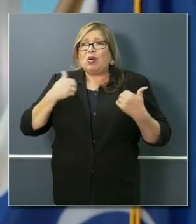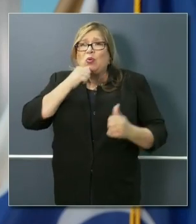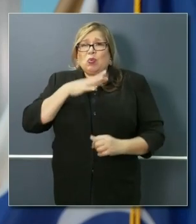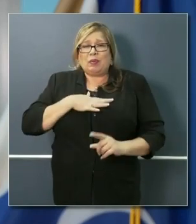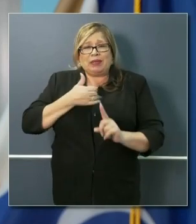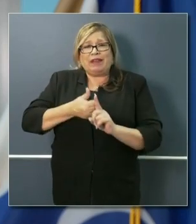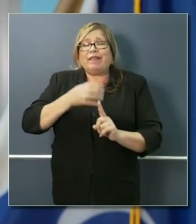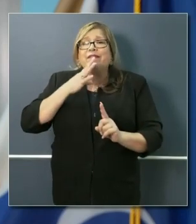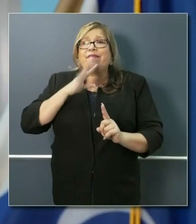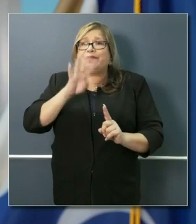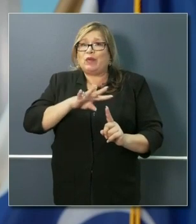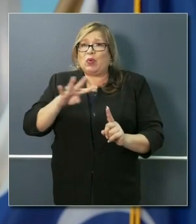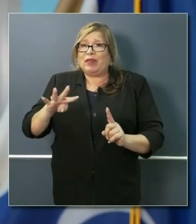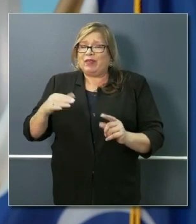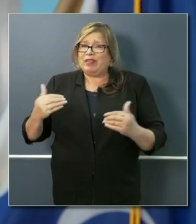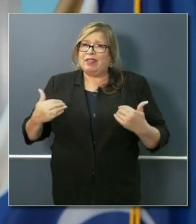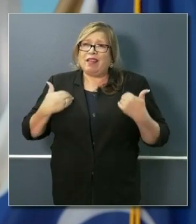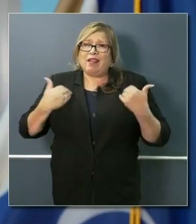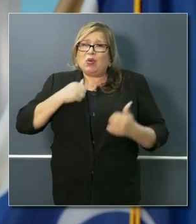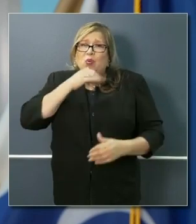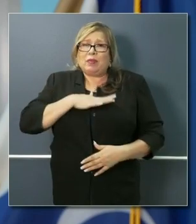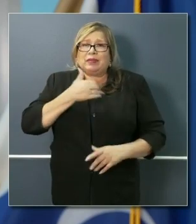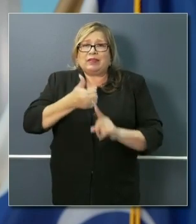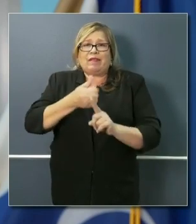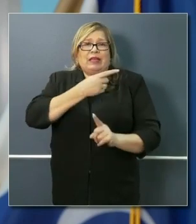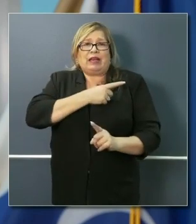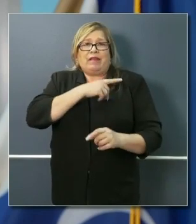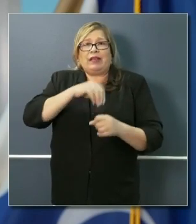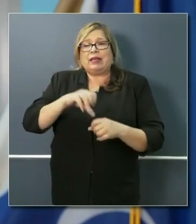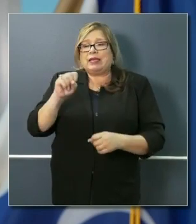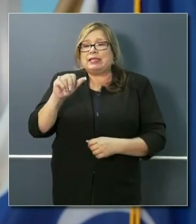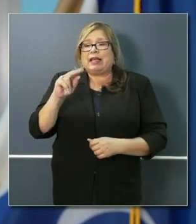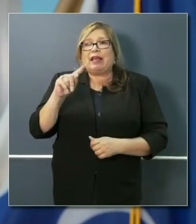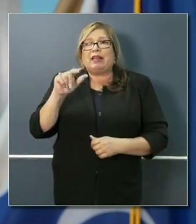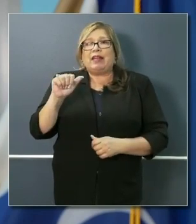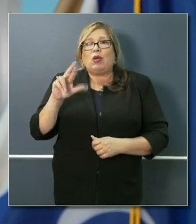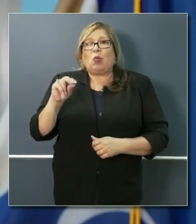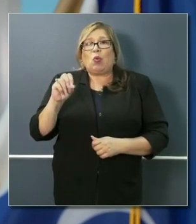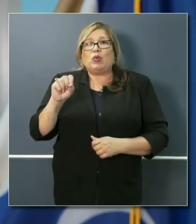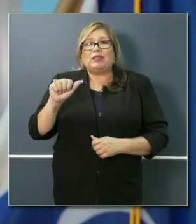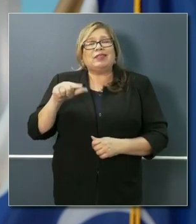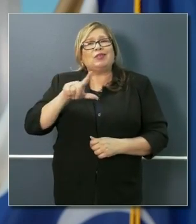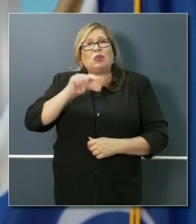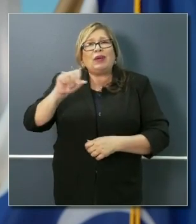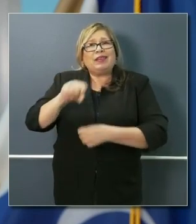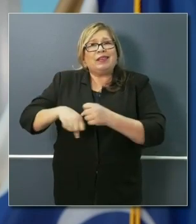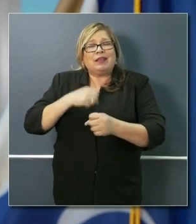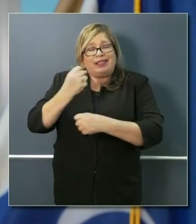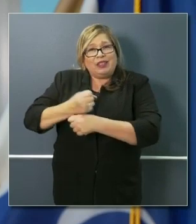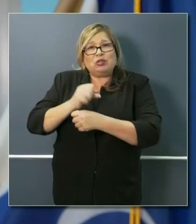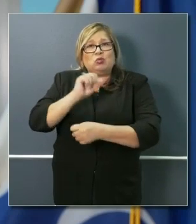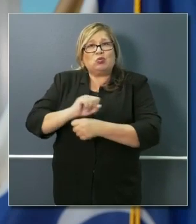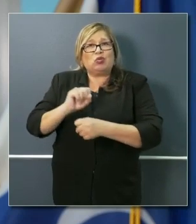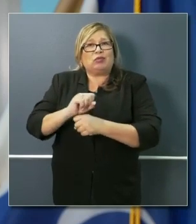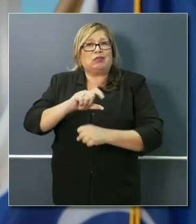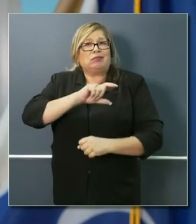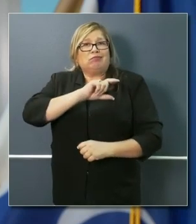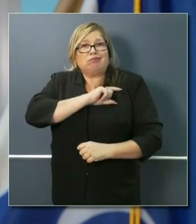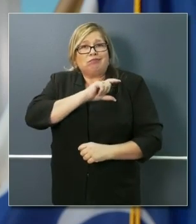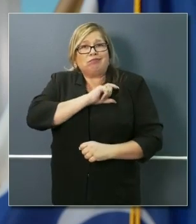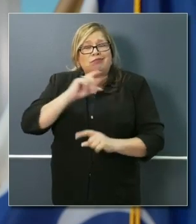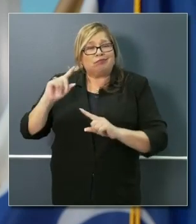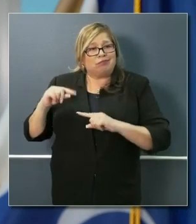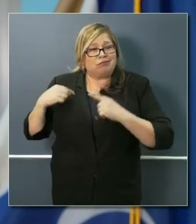44 years young, a detective in Santa Rosa, 20-year veteran of law enforcement,